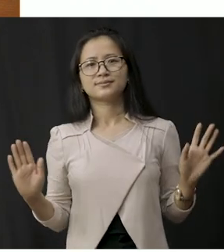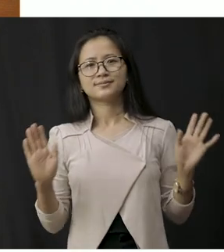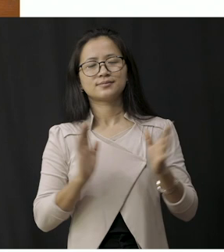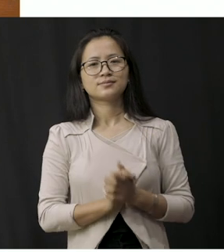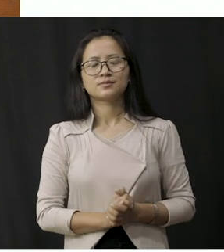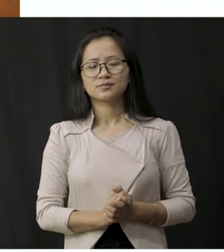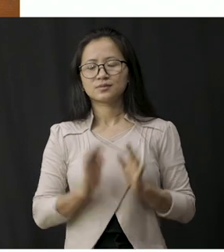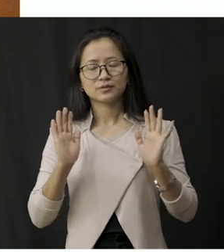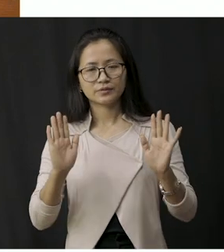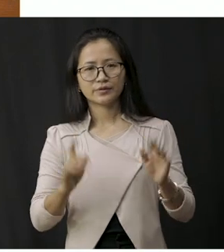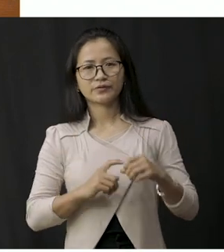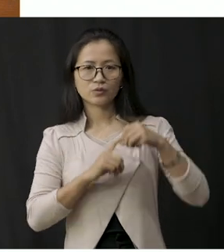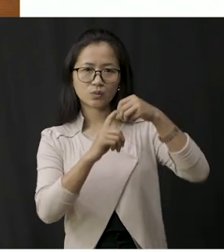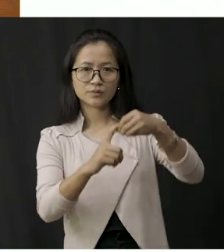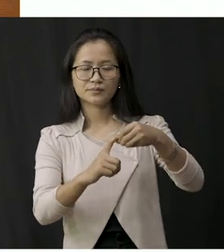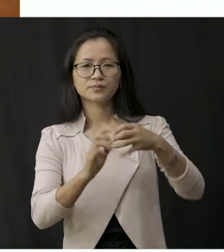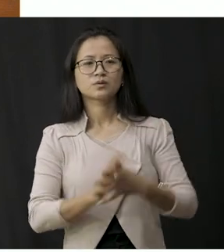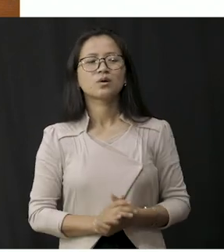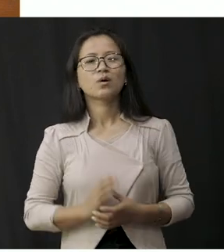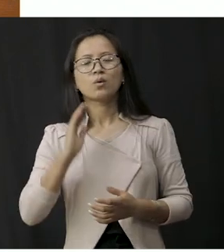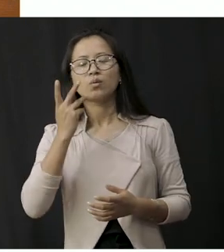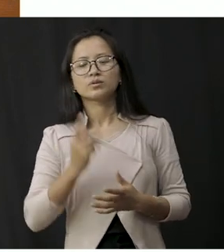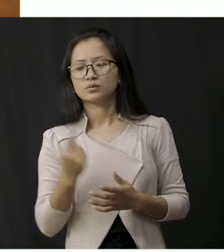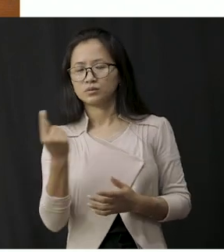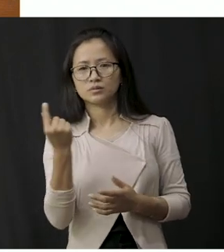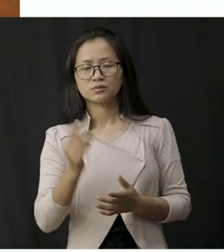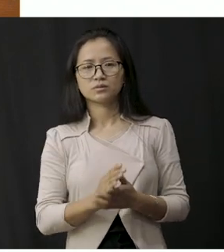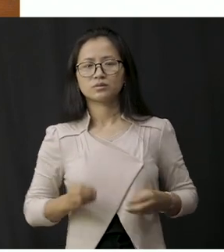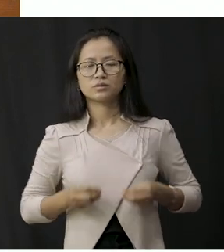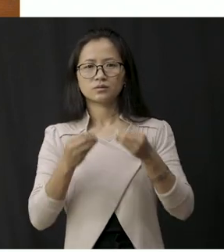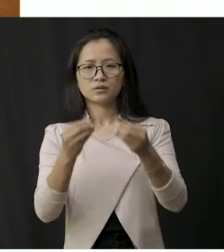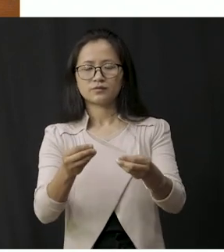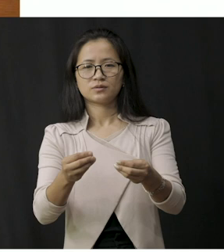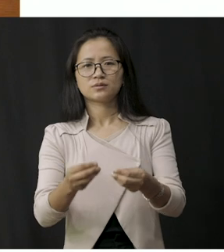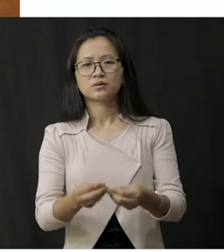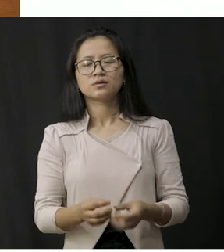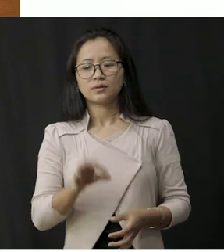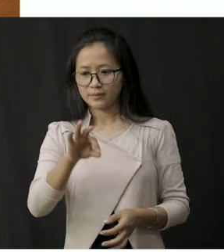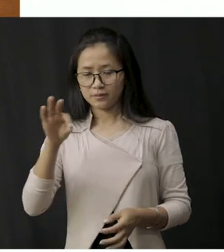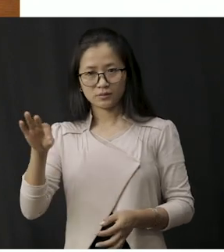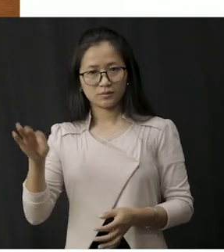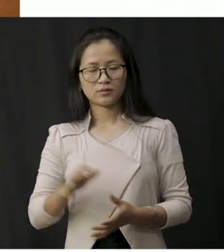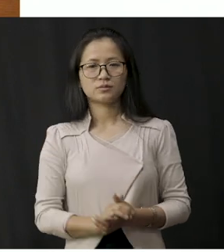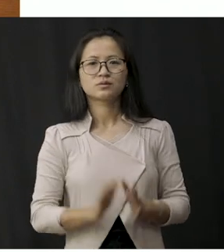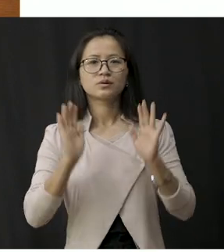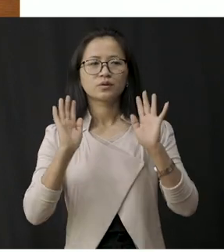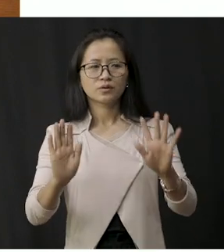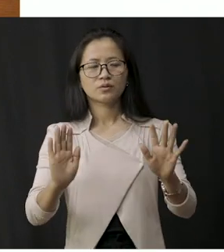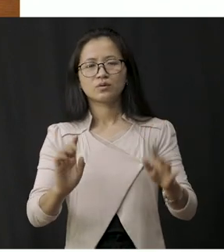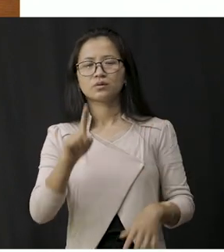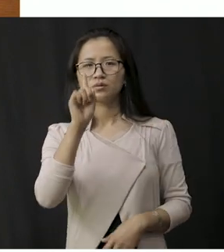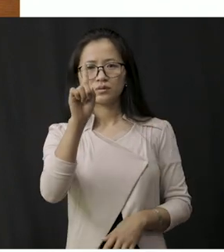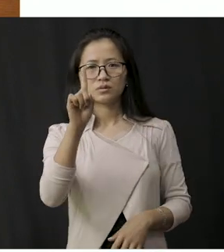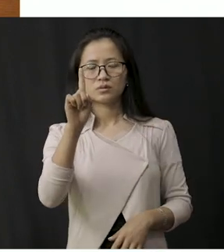so students we have question here when do we use the given items so we have the